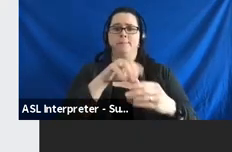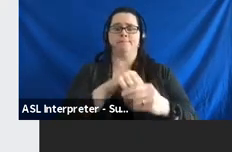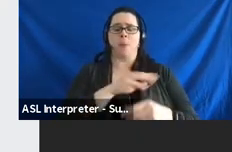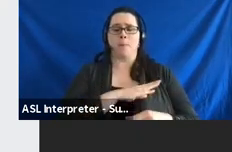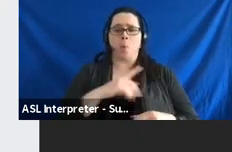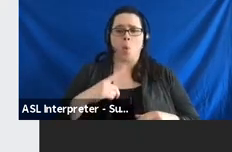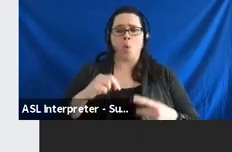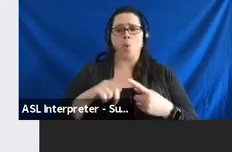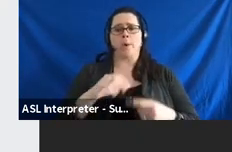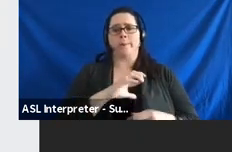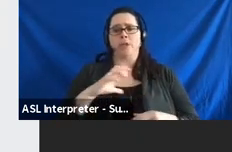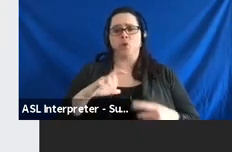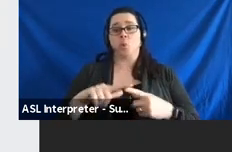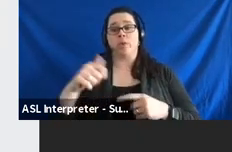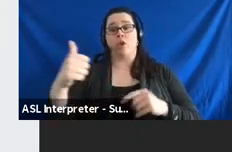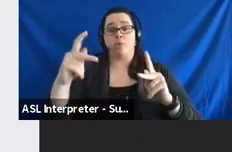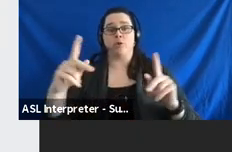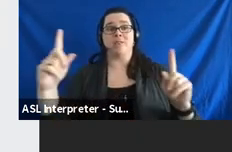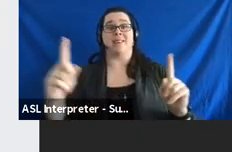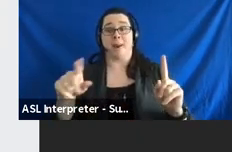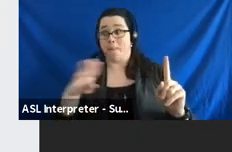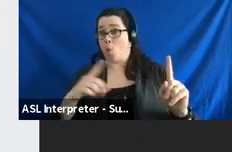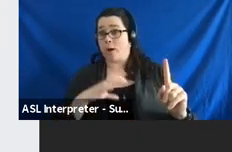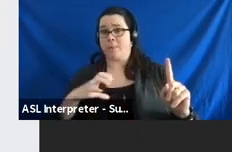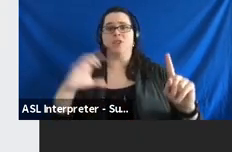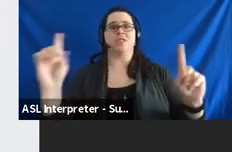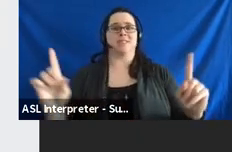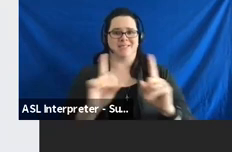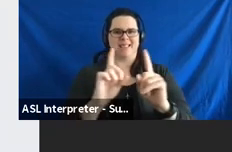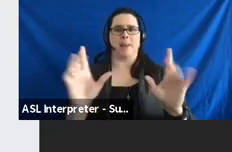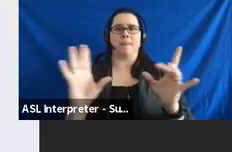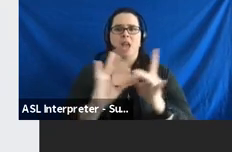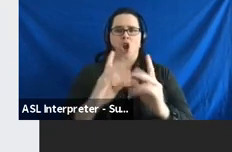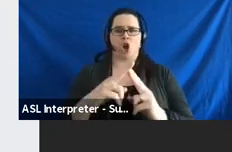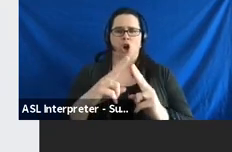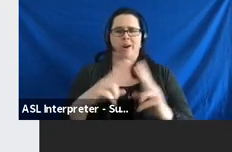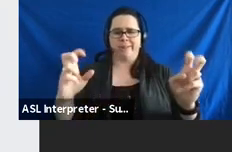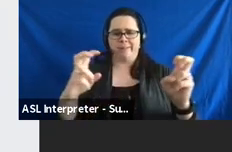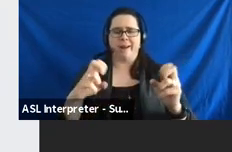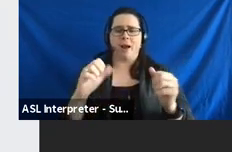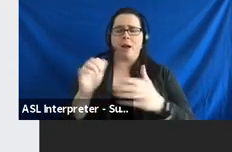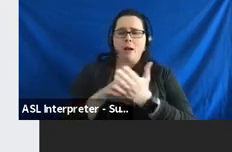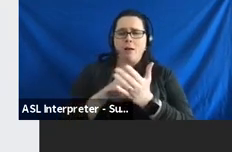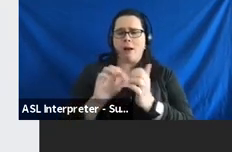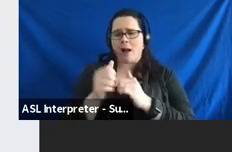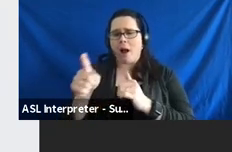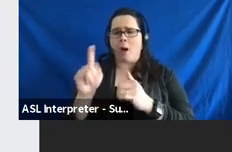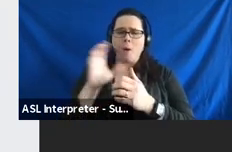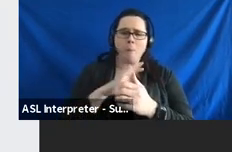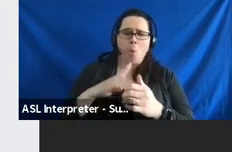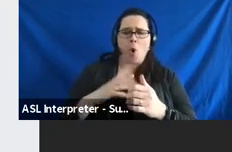or commission with somebody else that's also on a board or commission to find out a little more about how that works and what